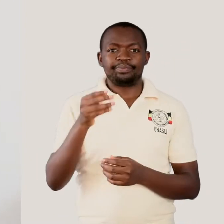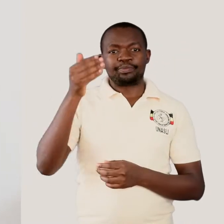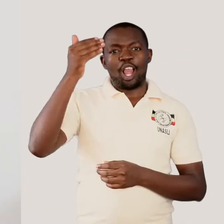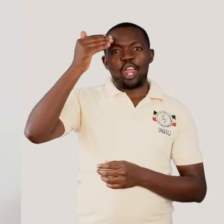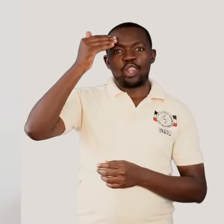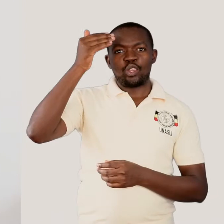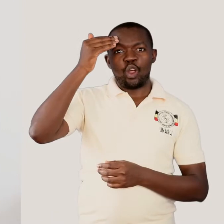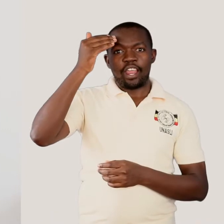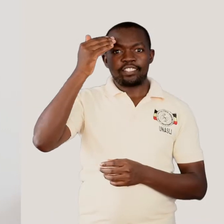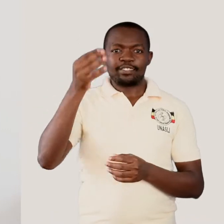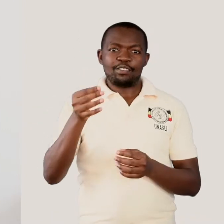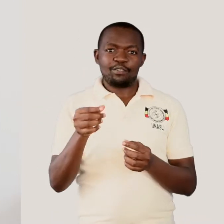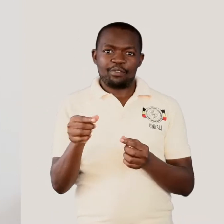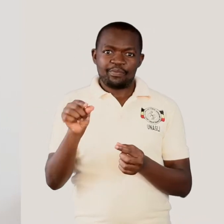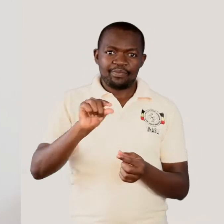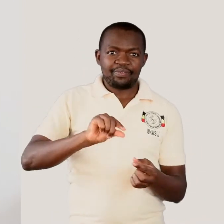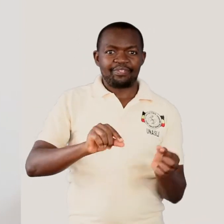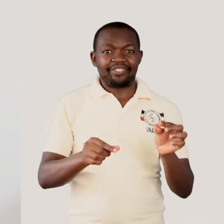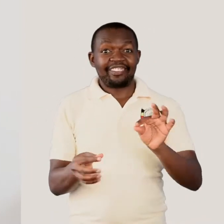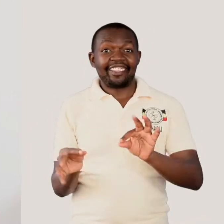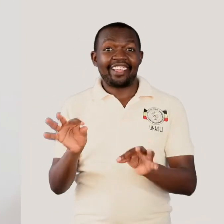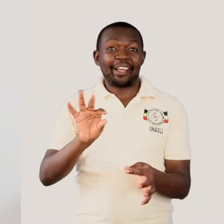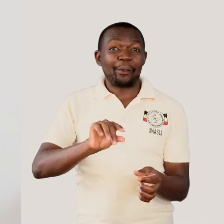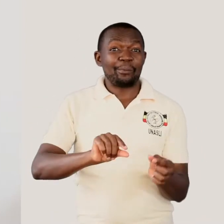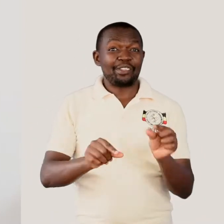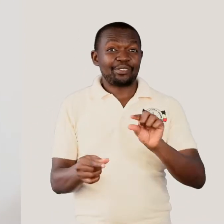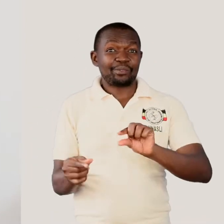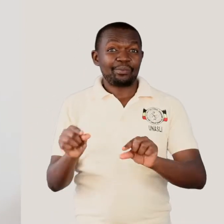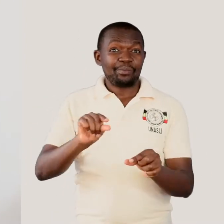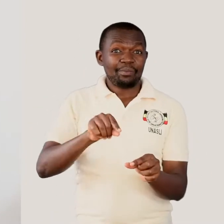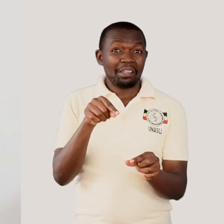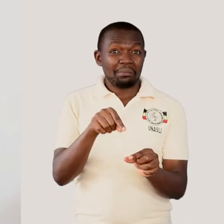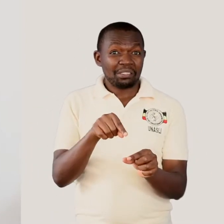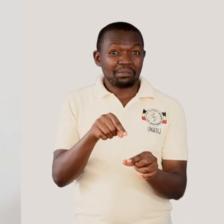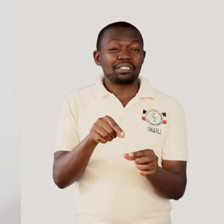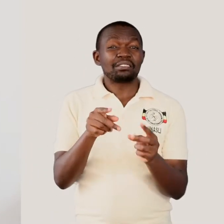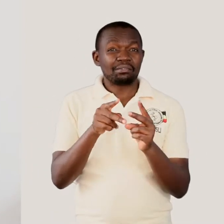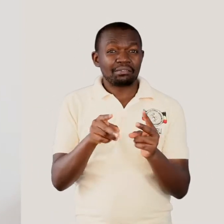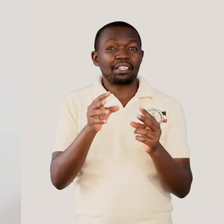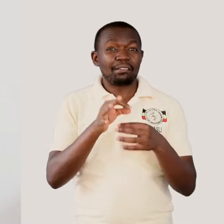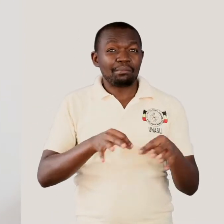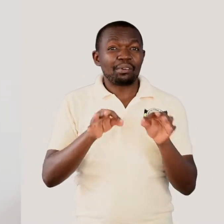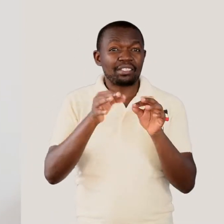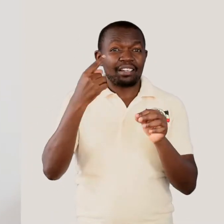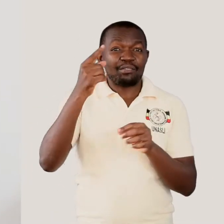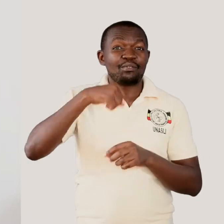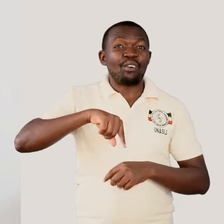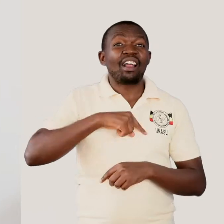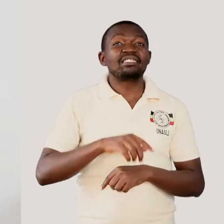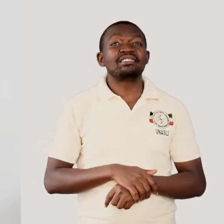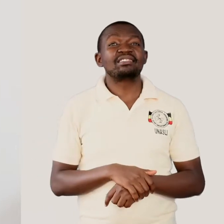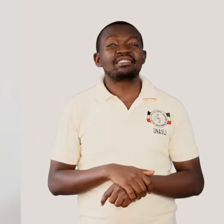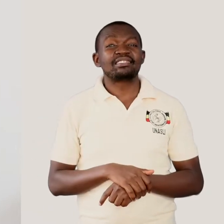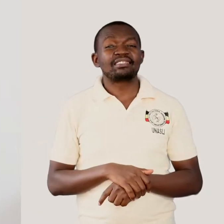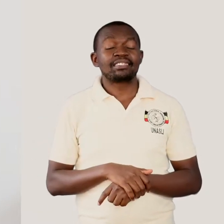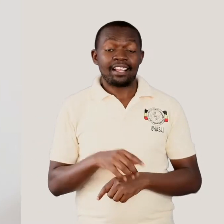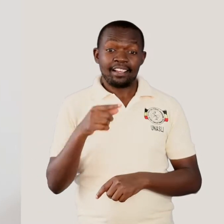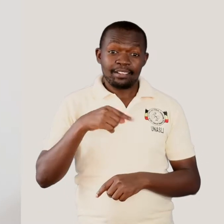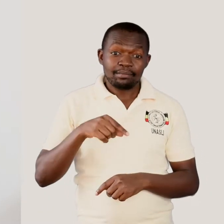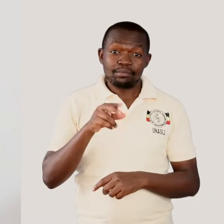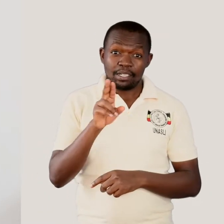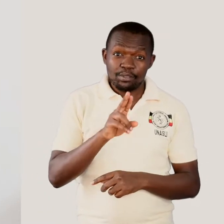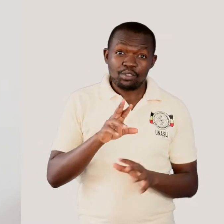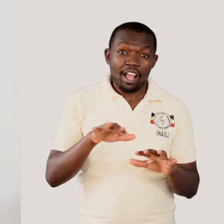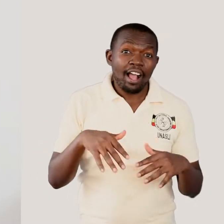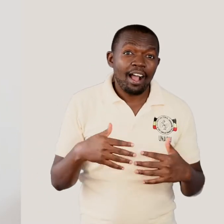So we can say that the knowledge of chemistry is very important for us. We use it to